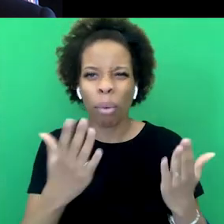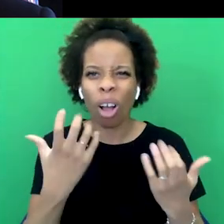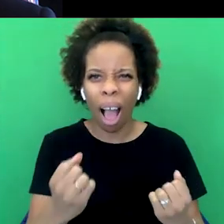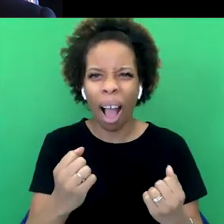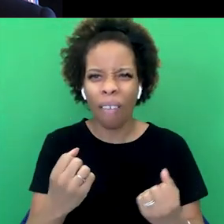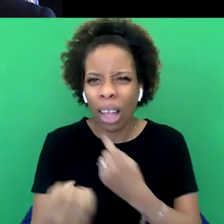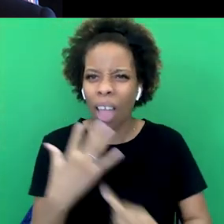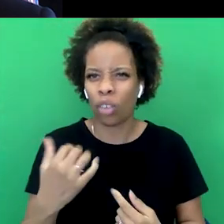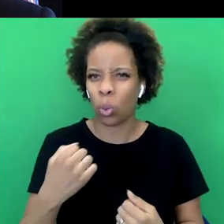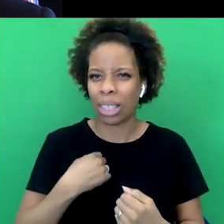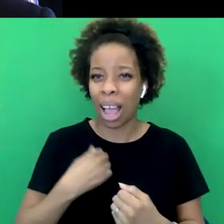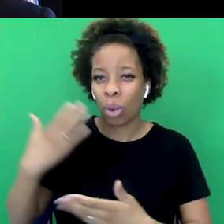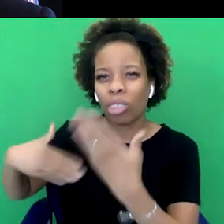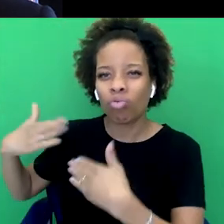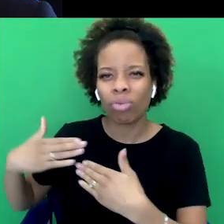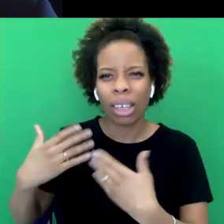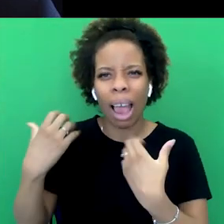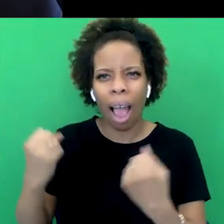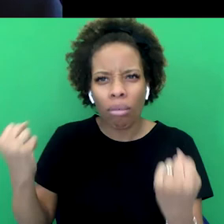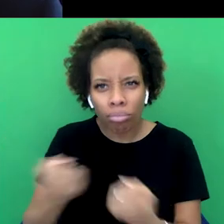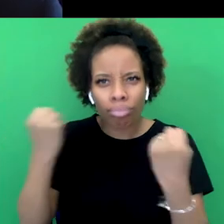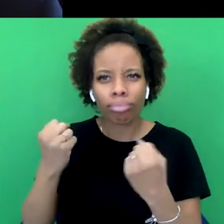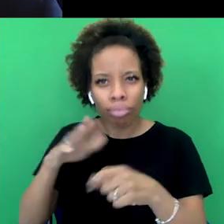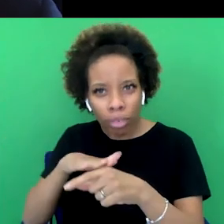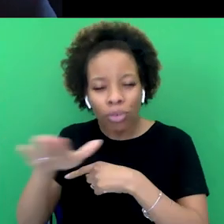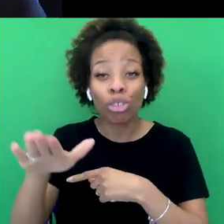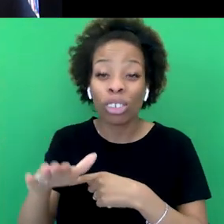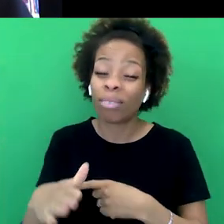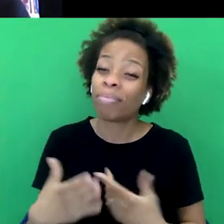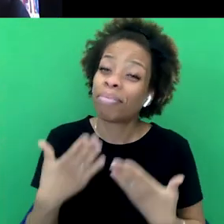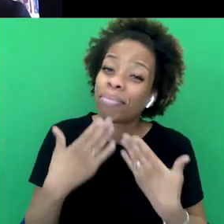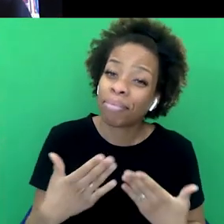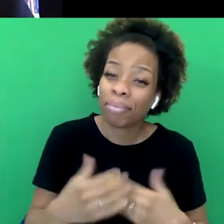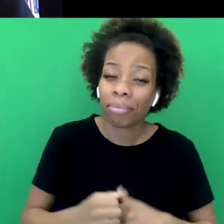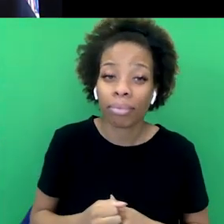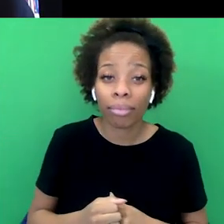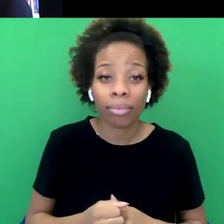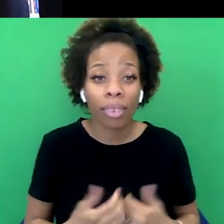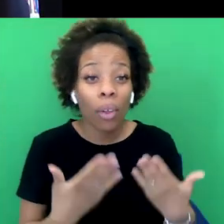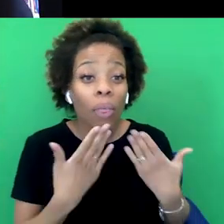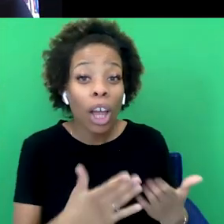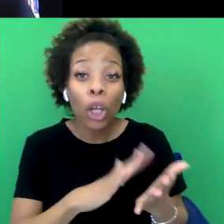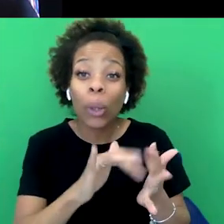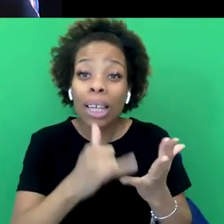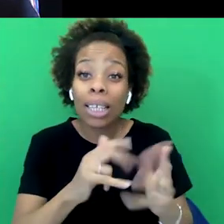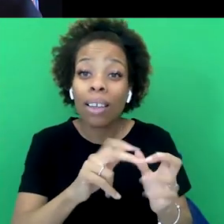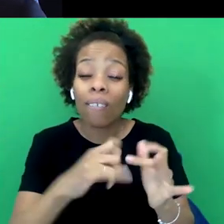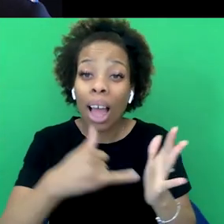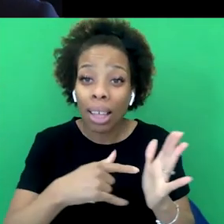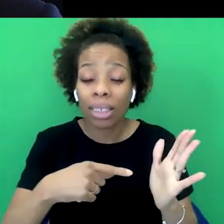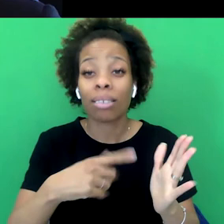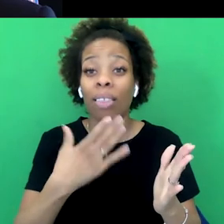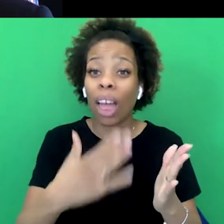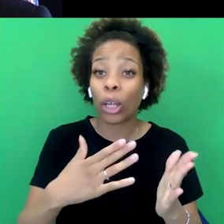forward to seeing how many more minds it's going to change. Thank you. And thanks also to HistFest and Rebecca for doing the signing